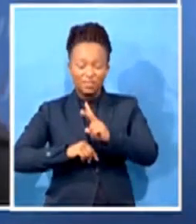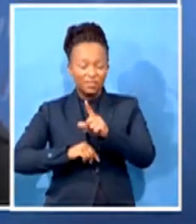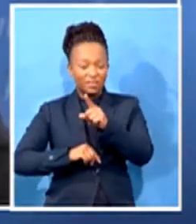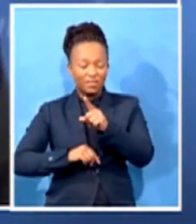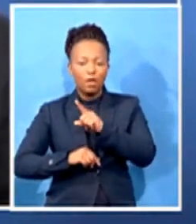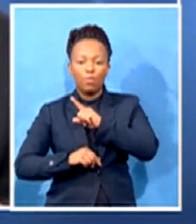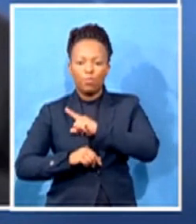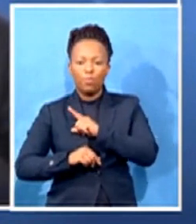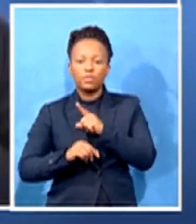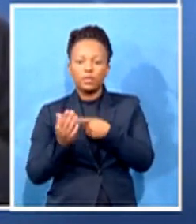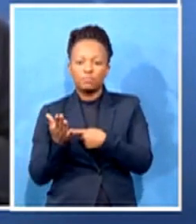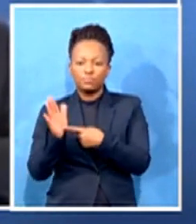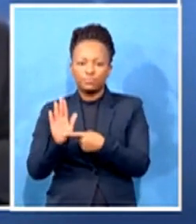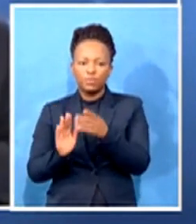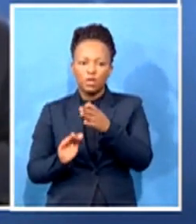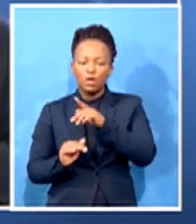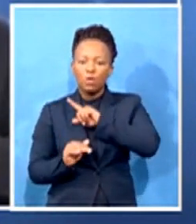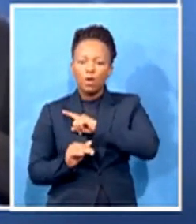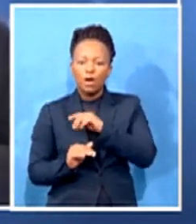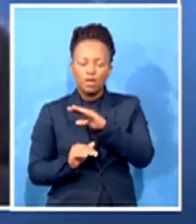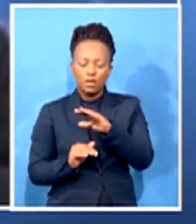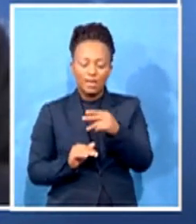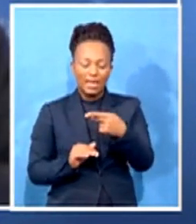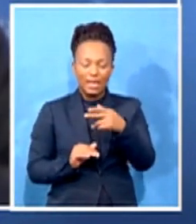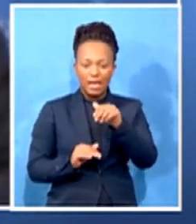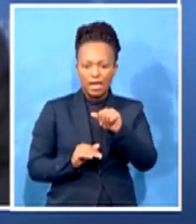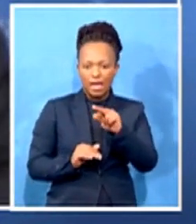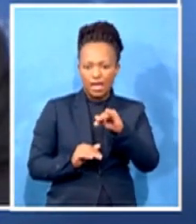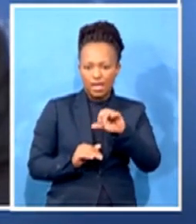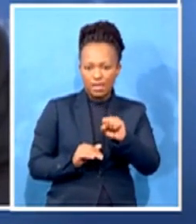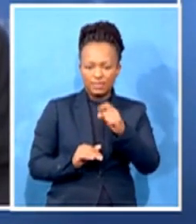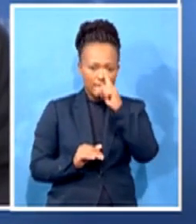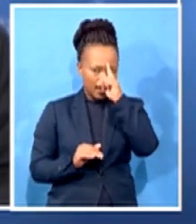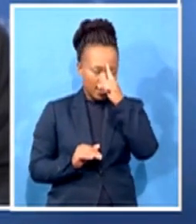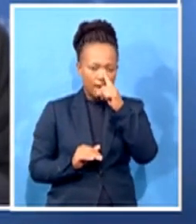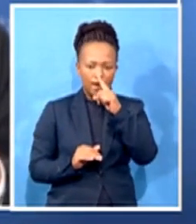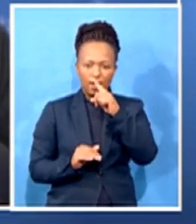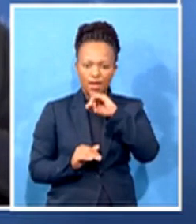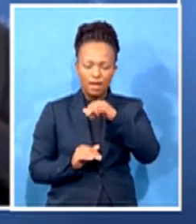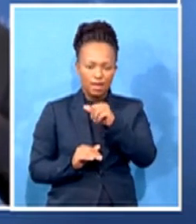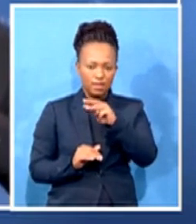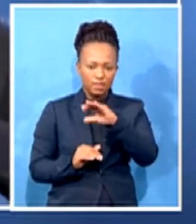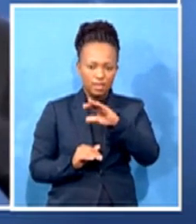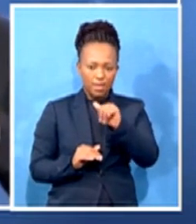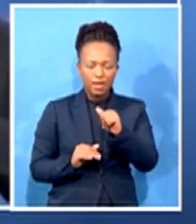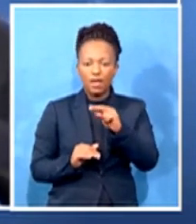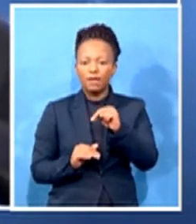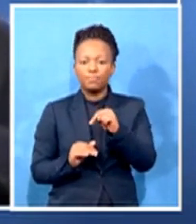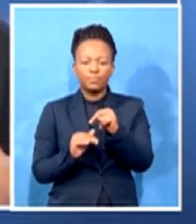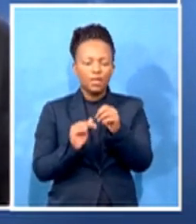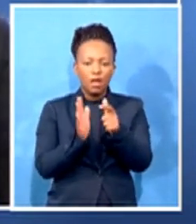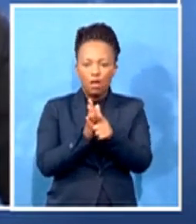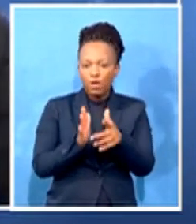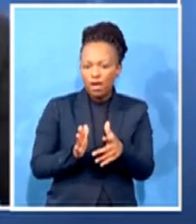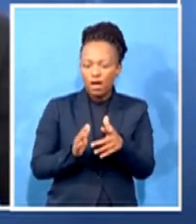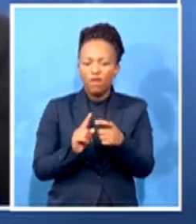Harris, the Indian Jamaican American lawyer and from California. You'll